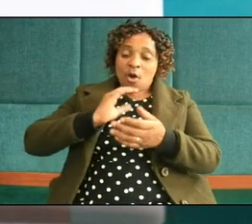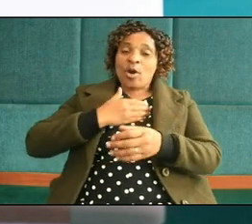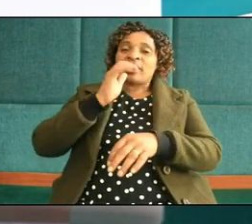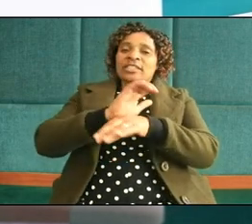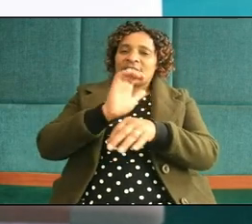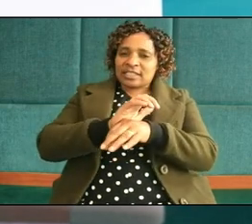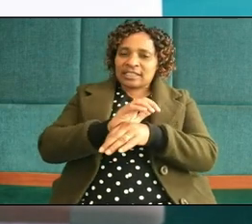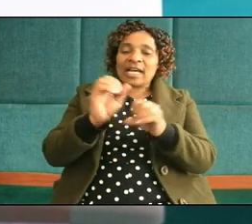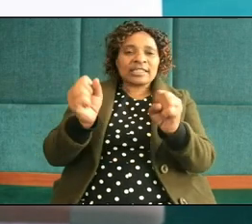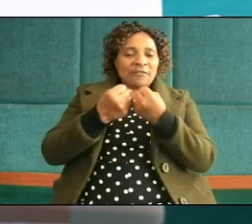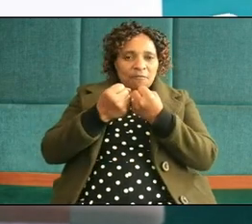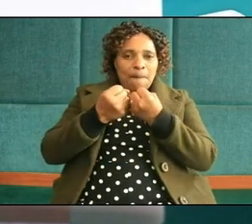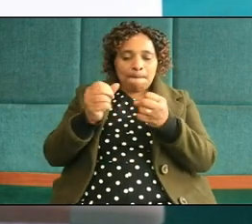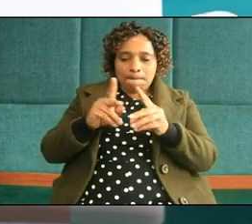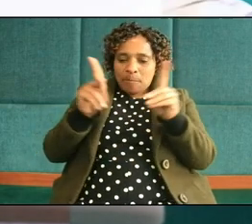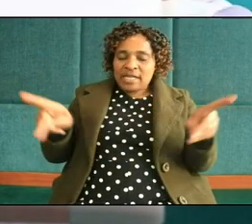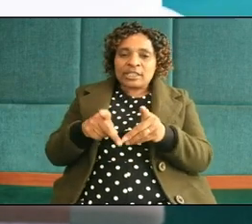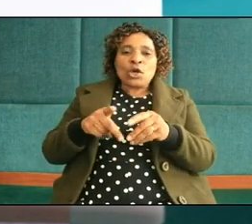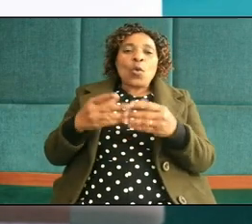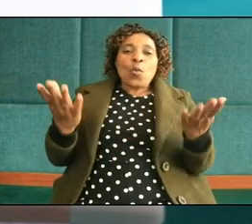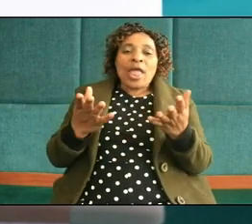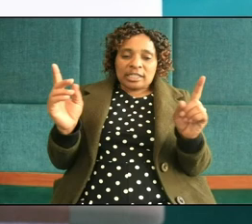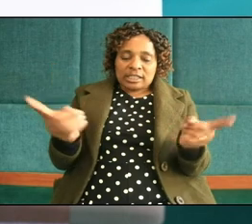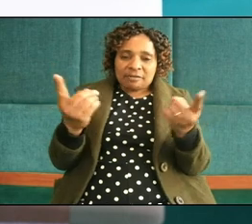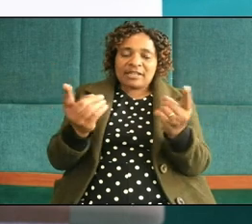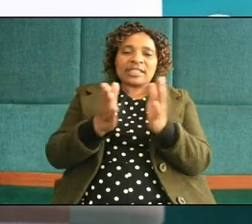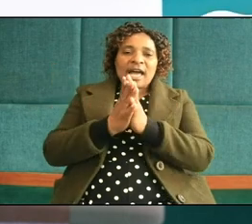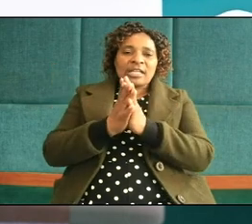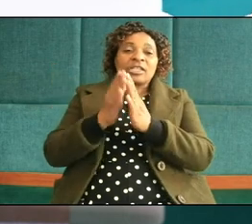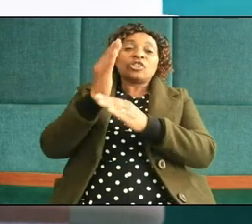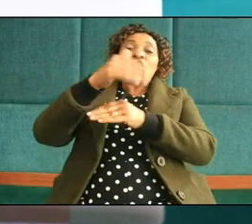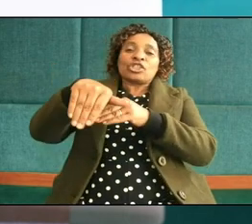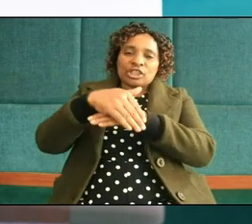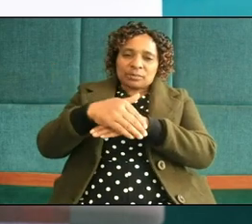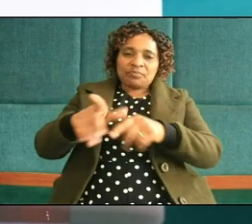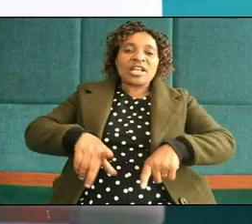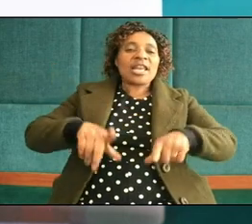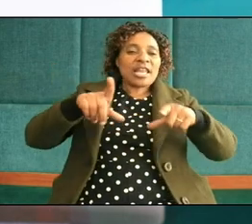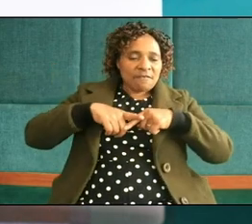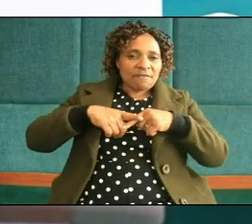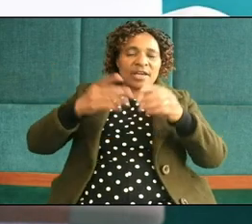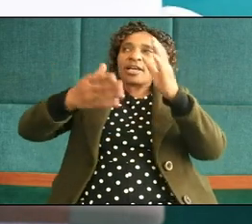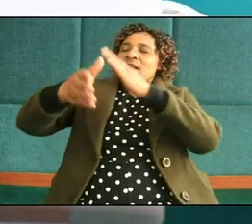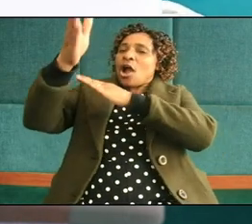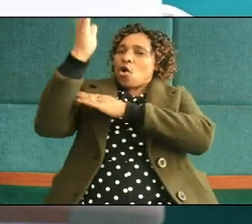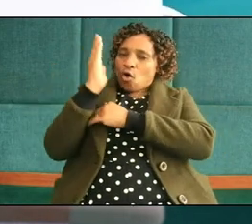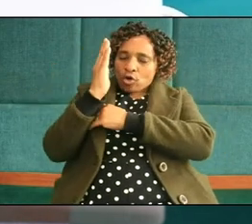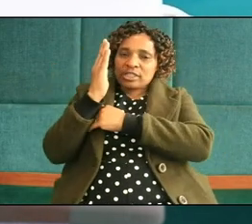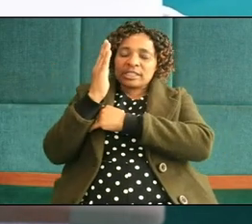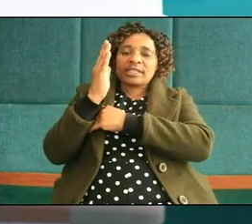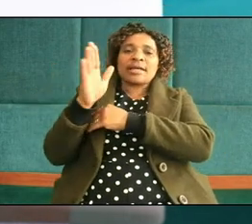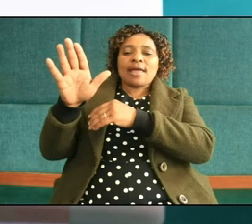are safe places where the shepherd and the sheep live in accordance they live